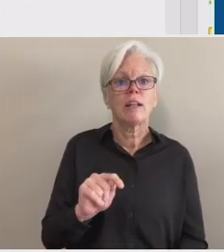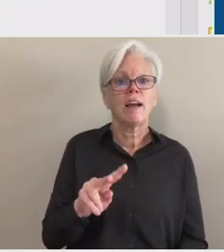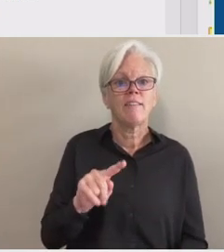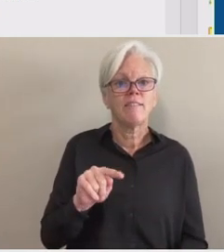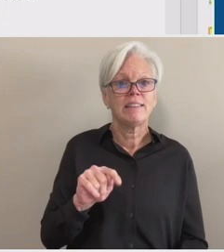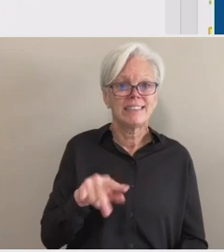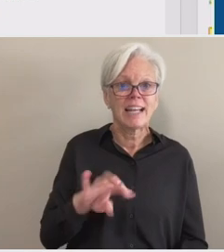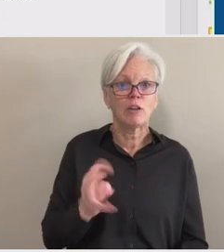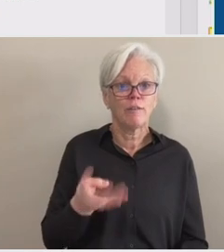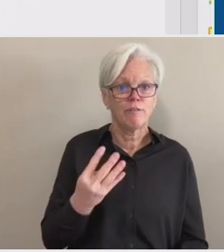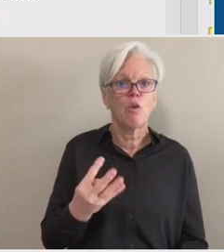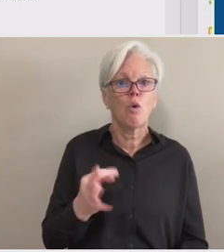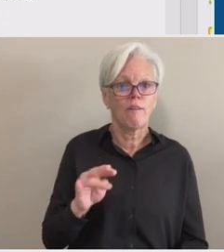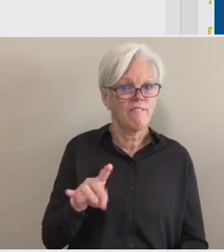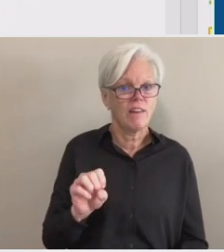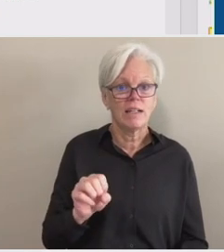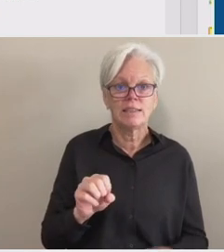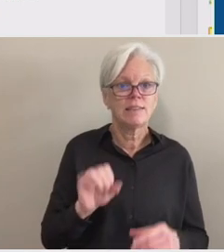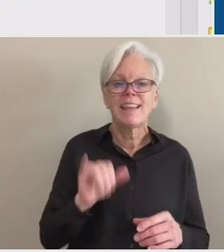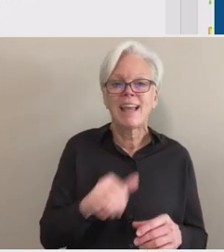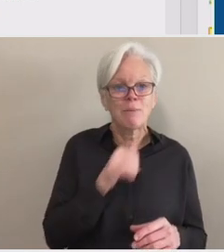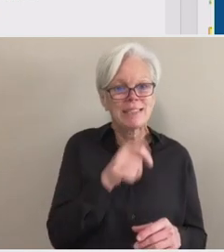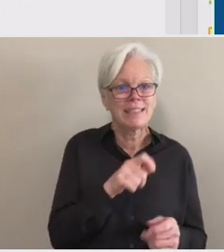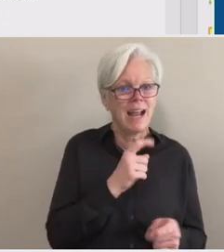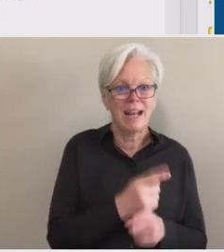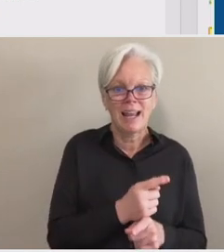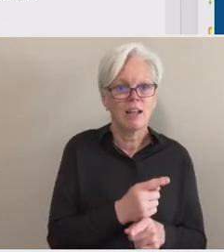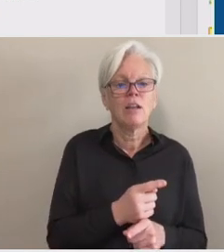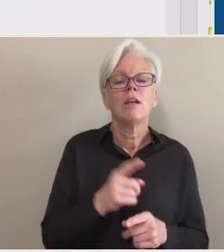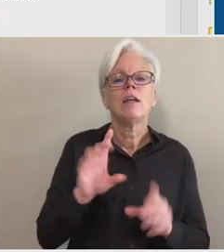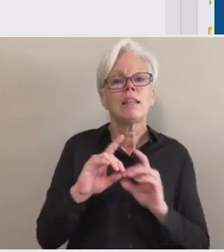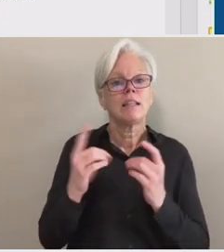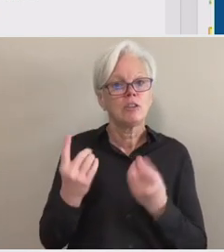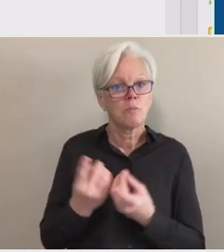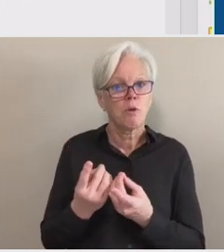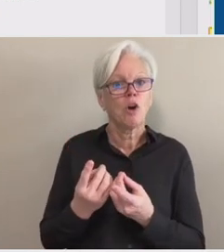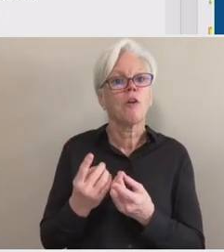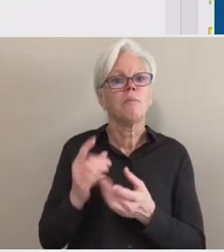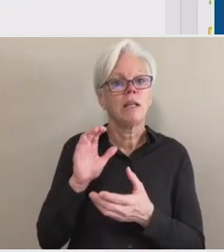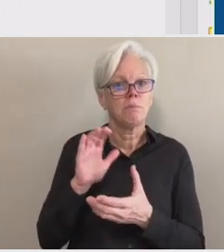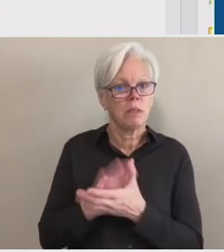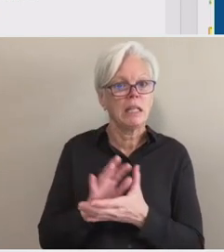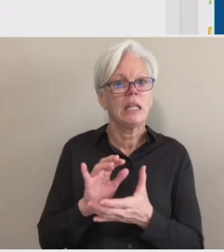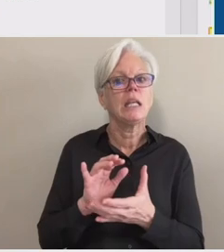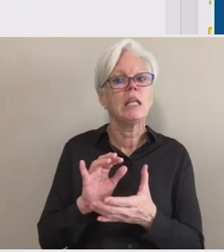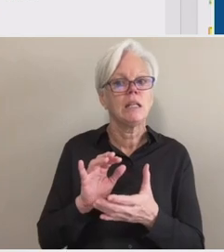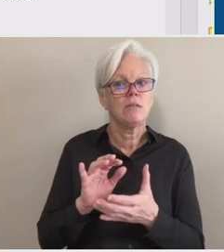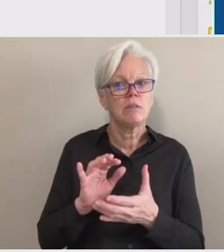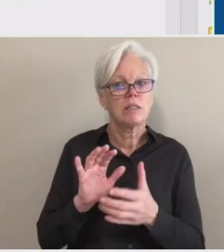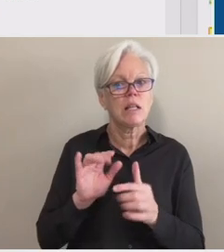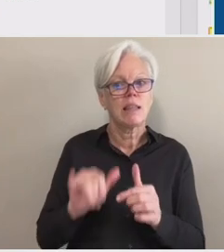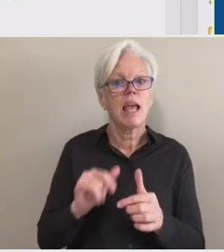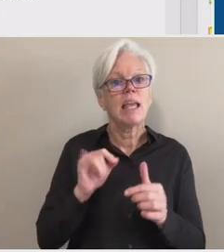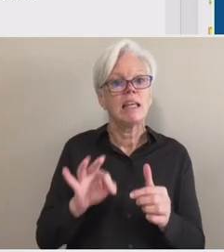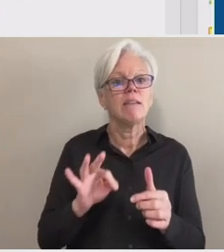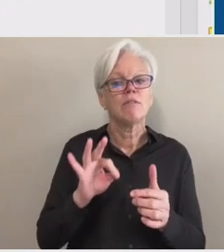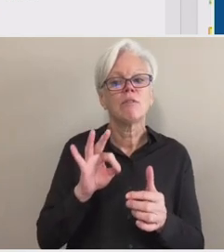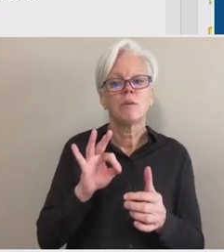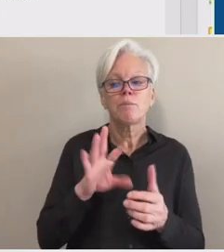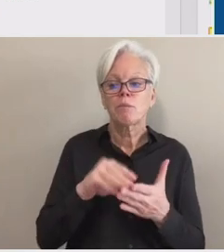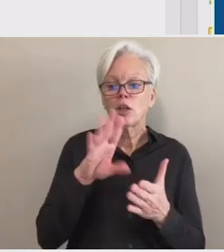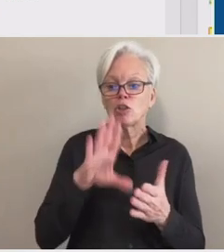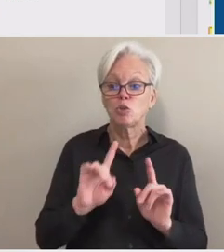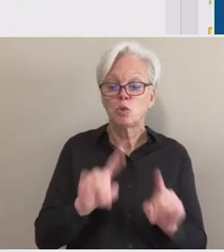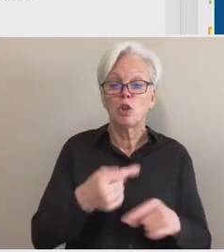The department's interpretation of the law is that if a student, generally, if a student attends even one